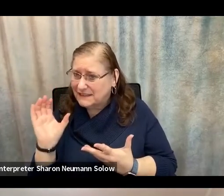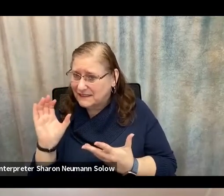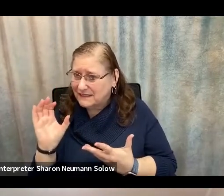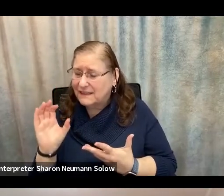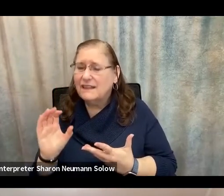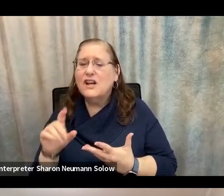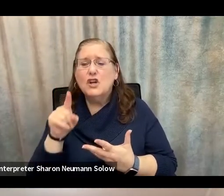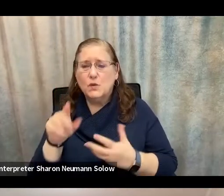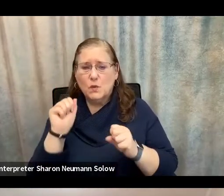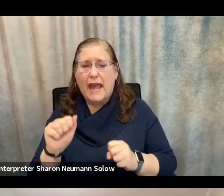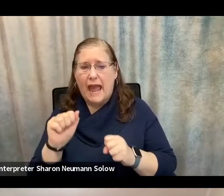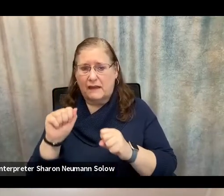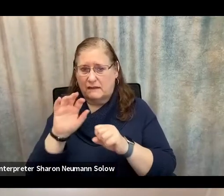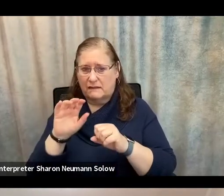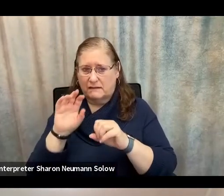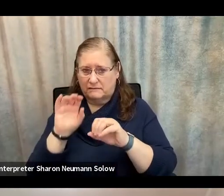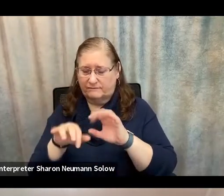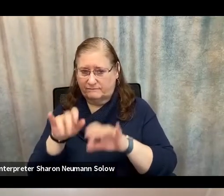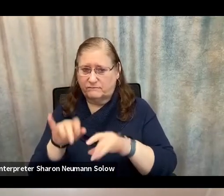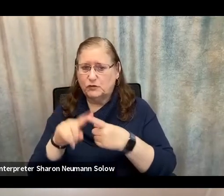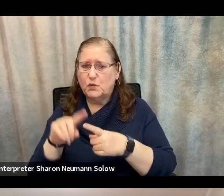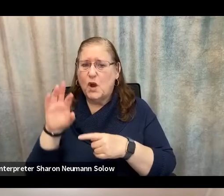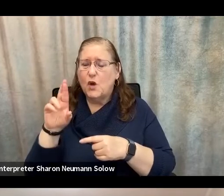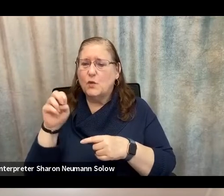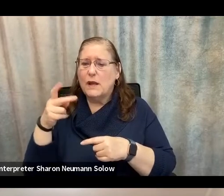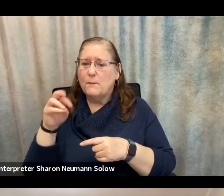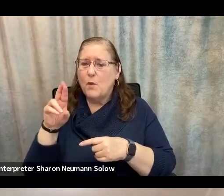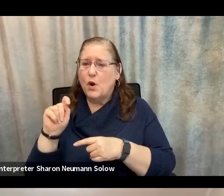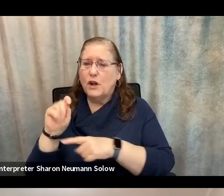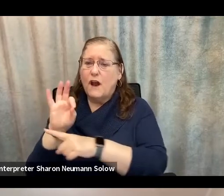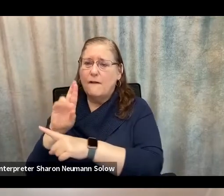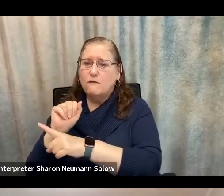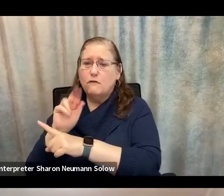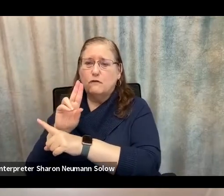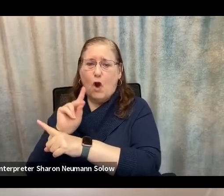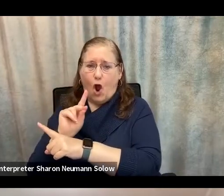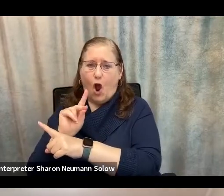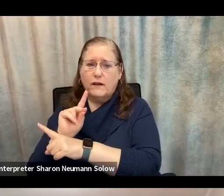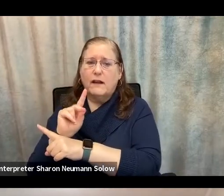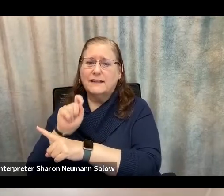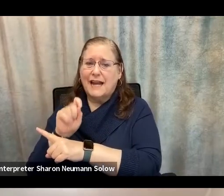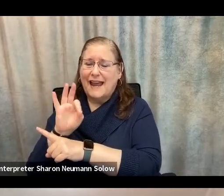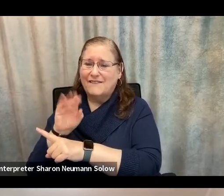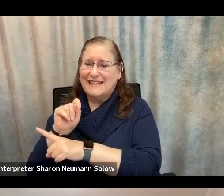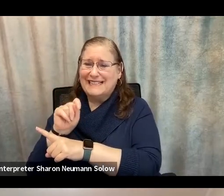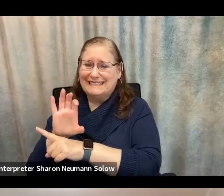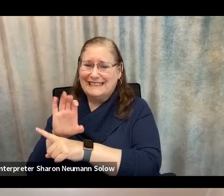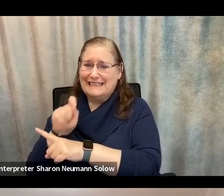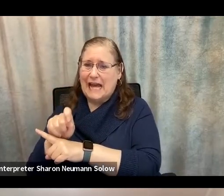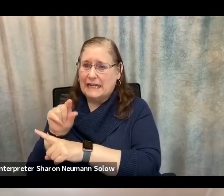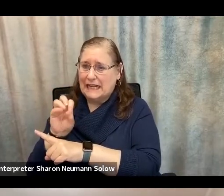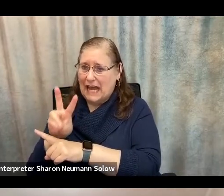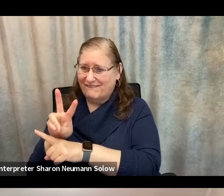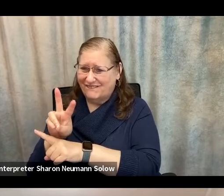reportfraud.ftc.gov. And the reason we want this information, the reason we really encourage you to